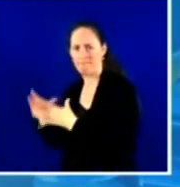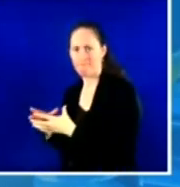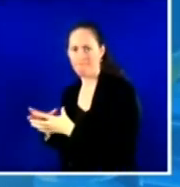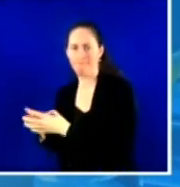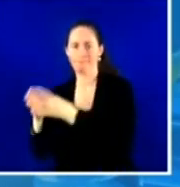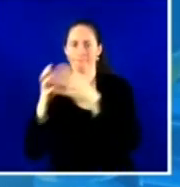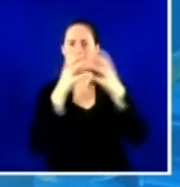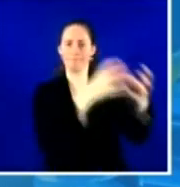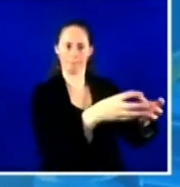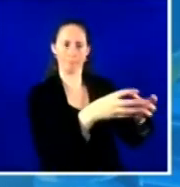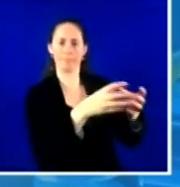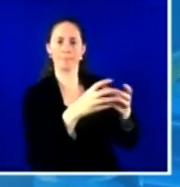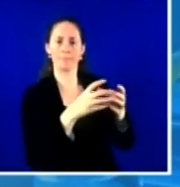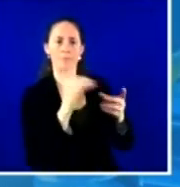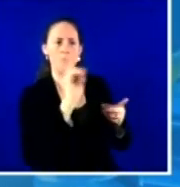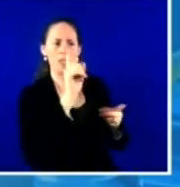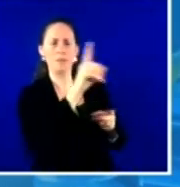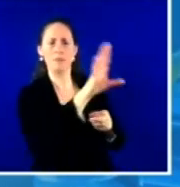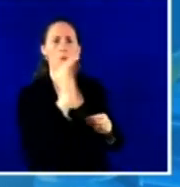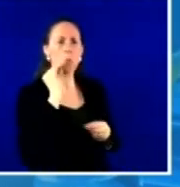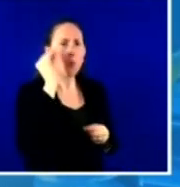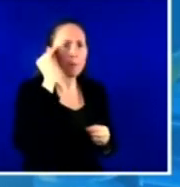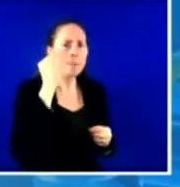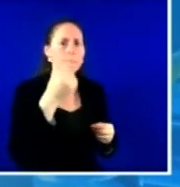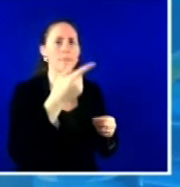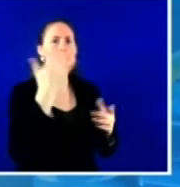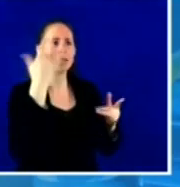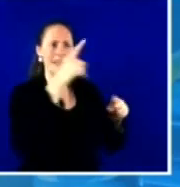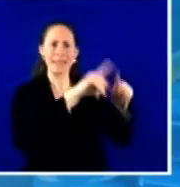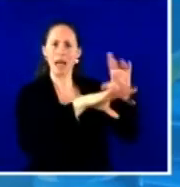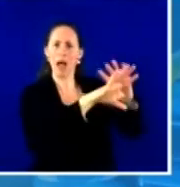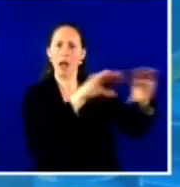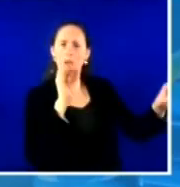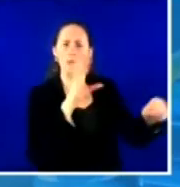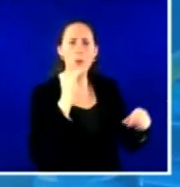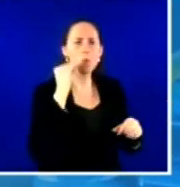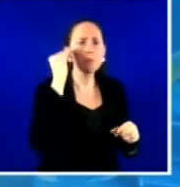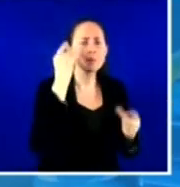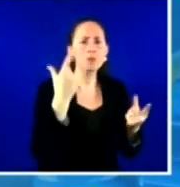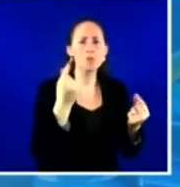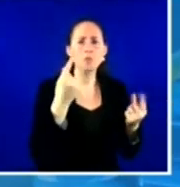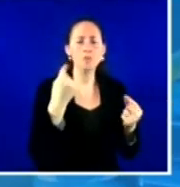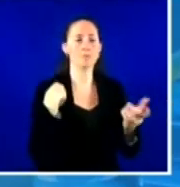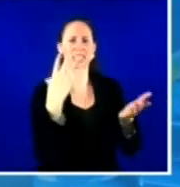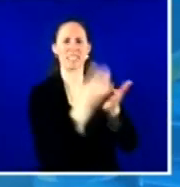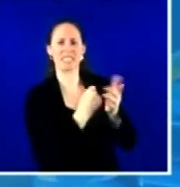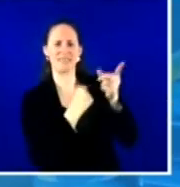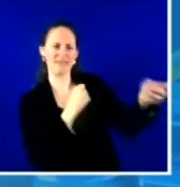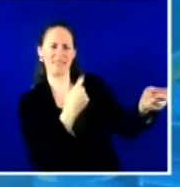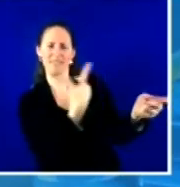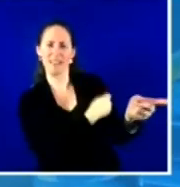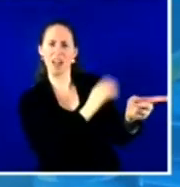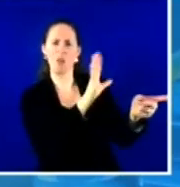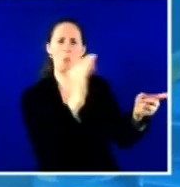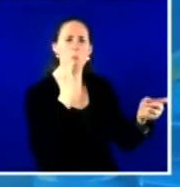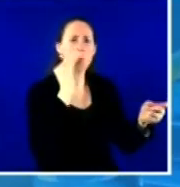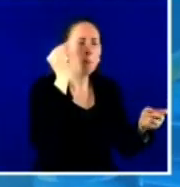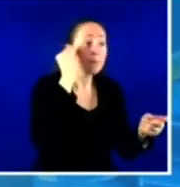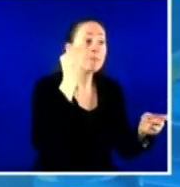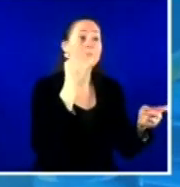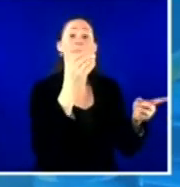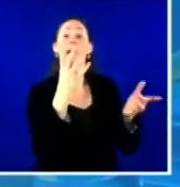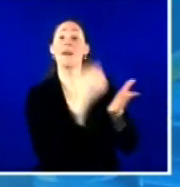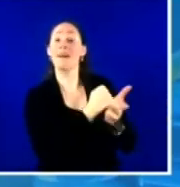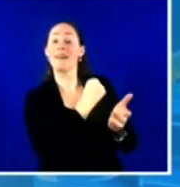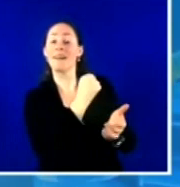vaccinated as well as their spouses and caregivers. We have done public service announcements featuring our